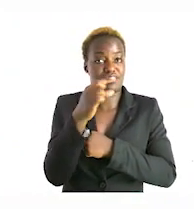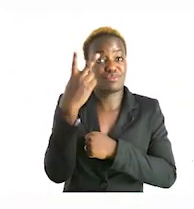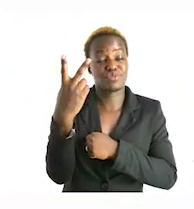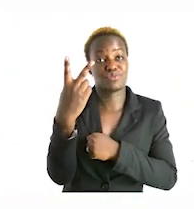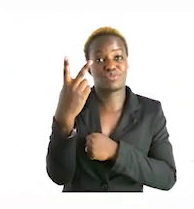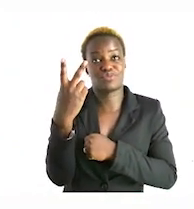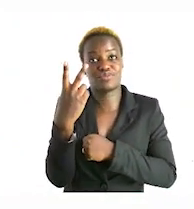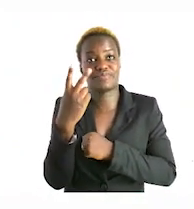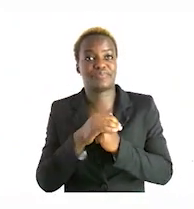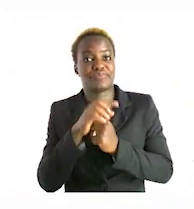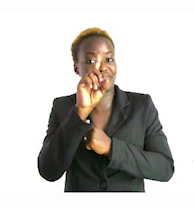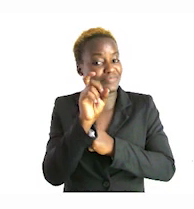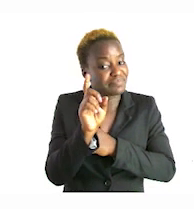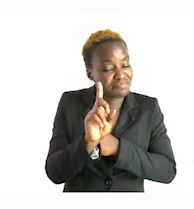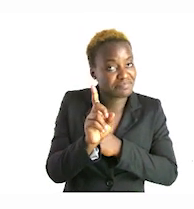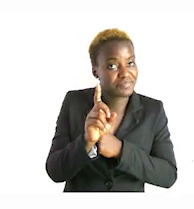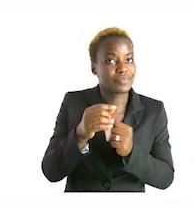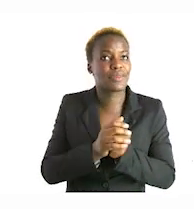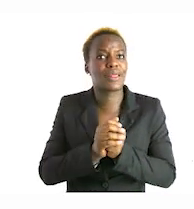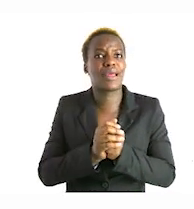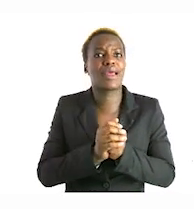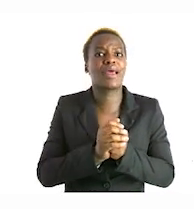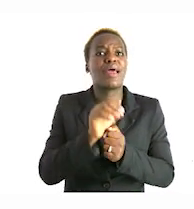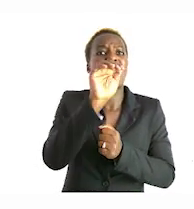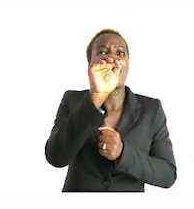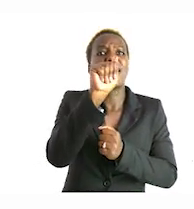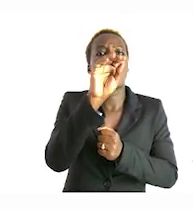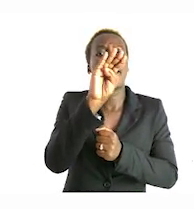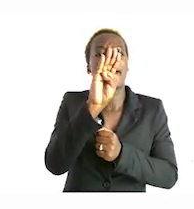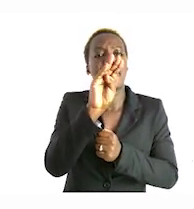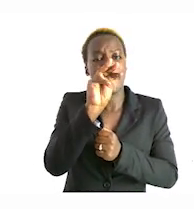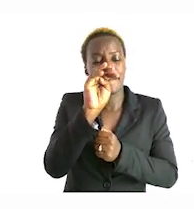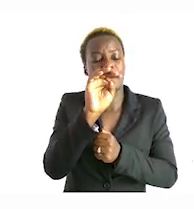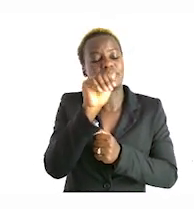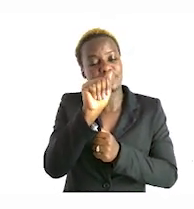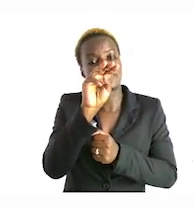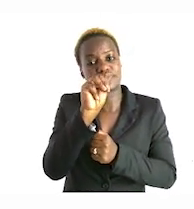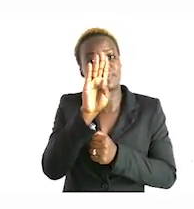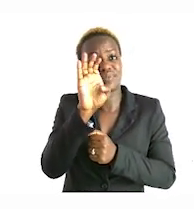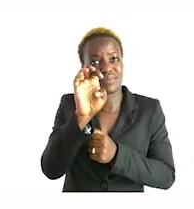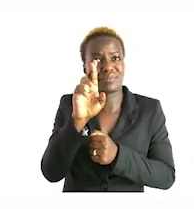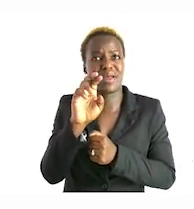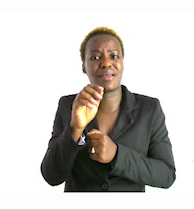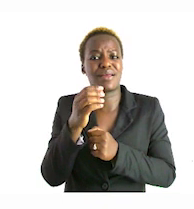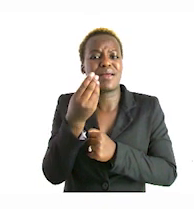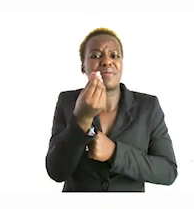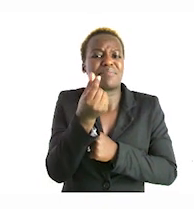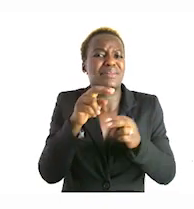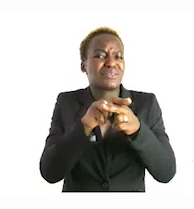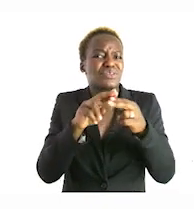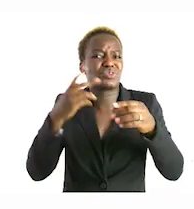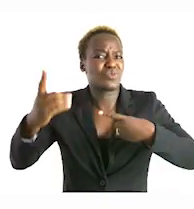how much money did ember spend on drama so you go all the way to drama column